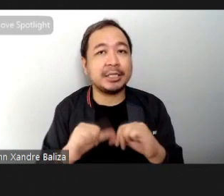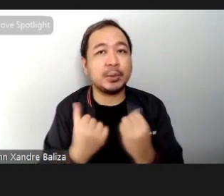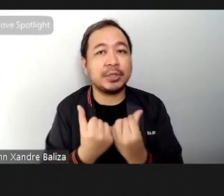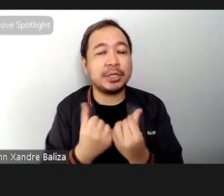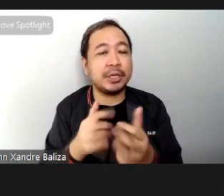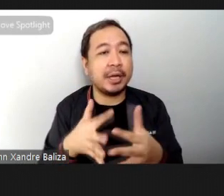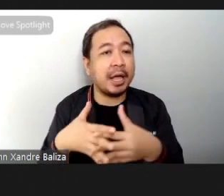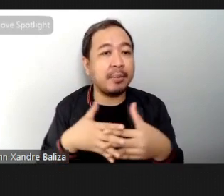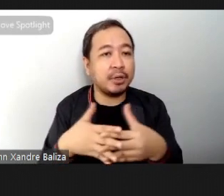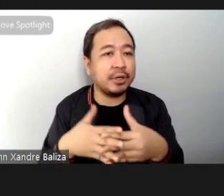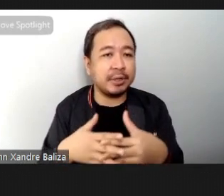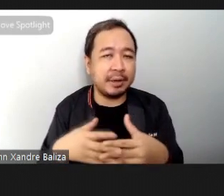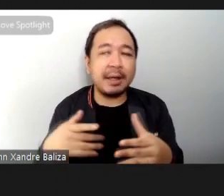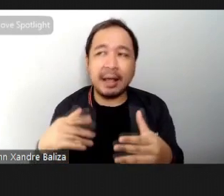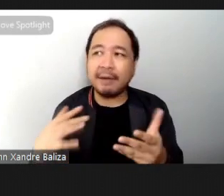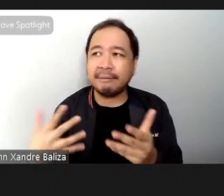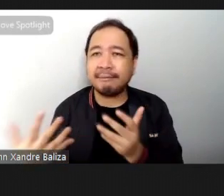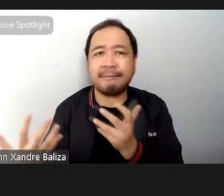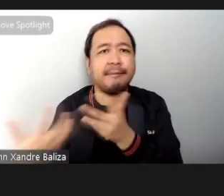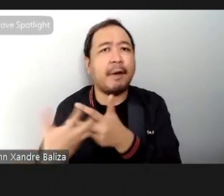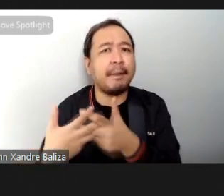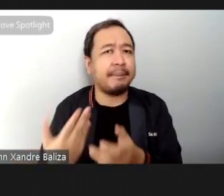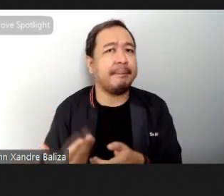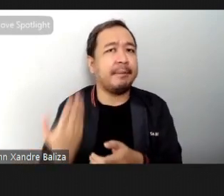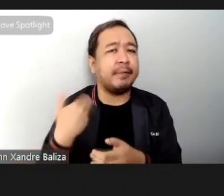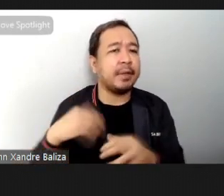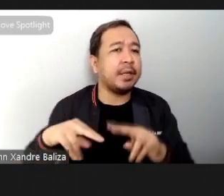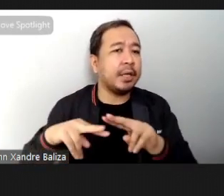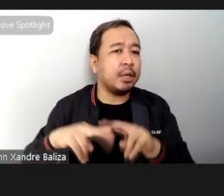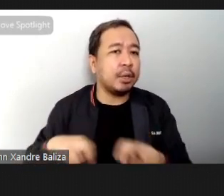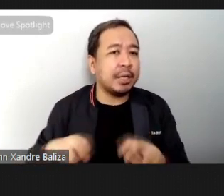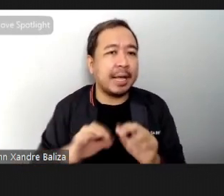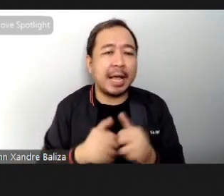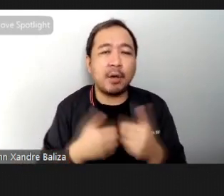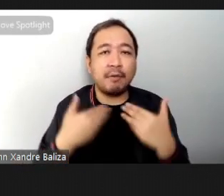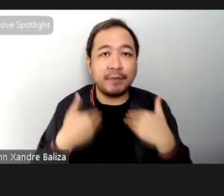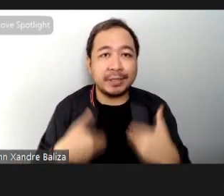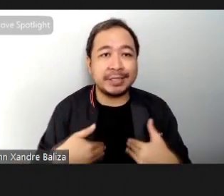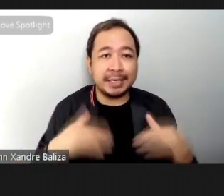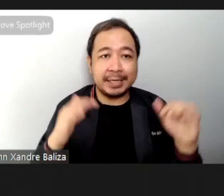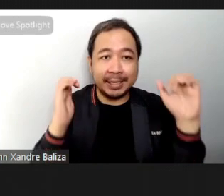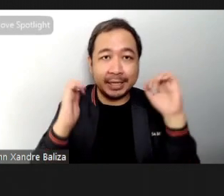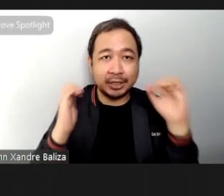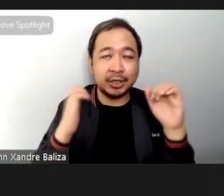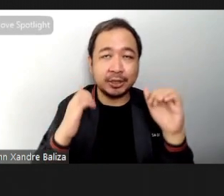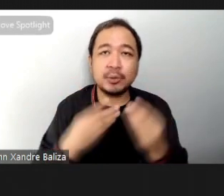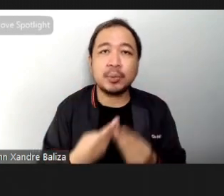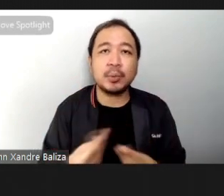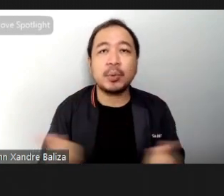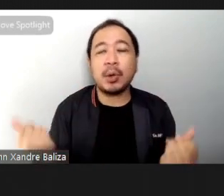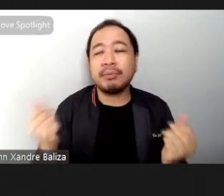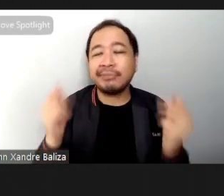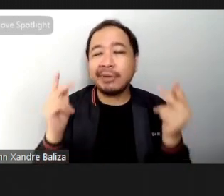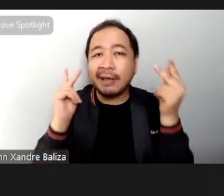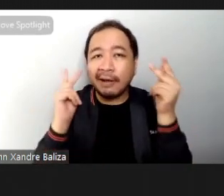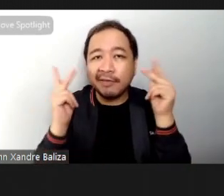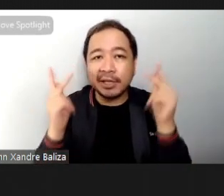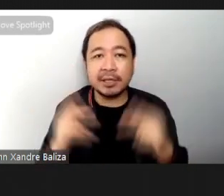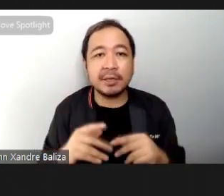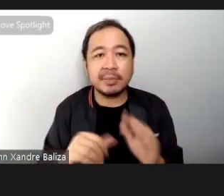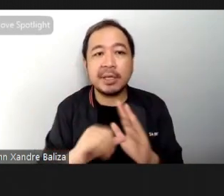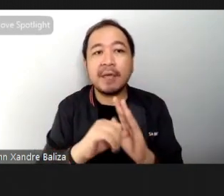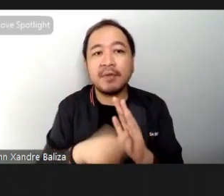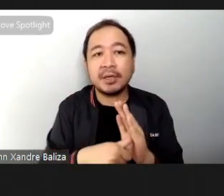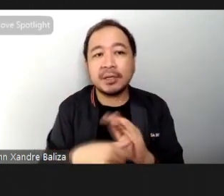findings of the previous study highlighting the power of physical exercise to improve feelings of anxiety now I decided to highlight